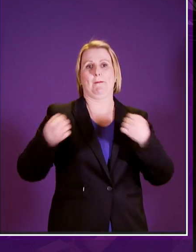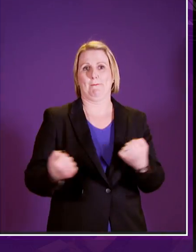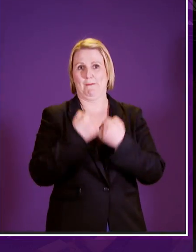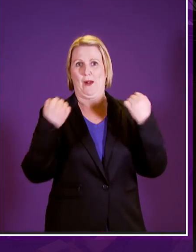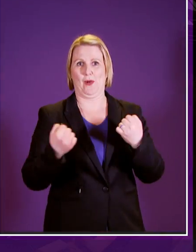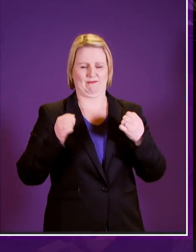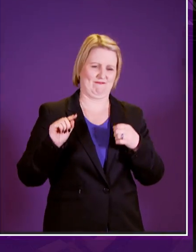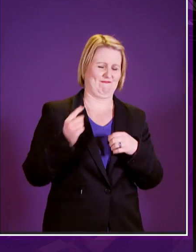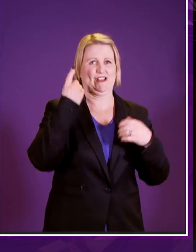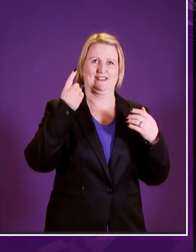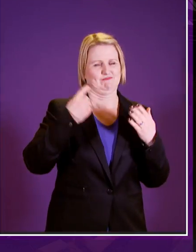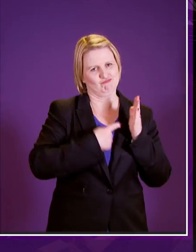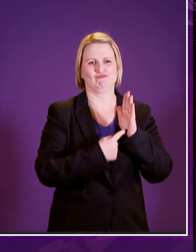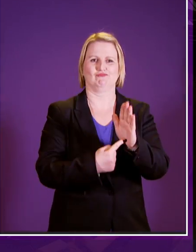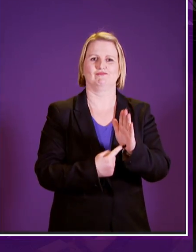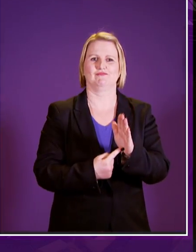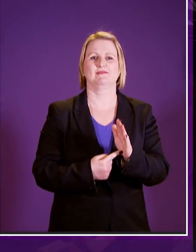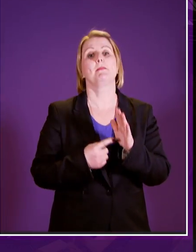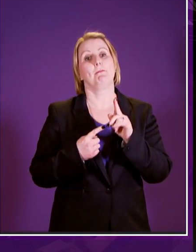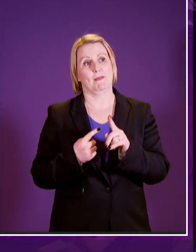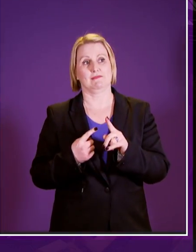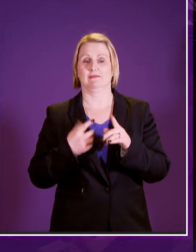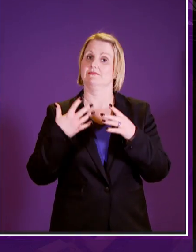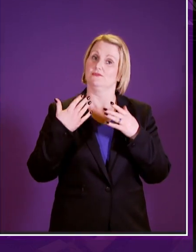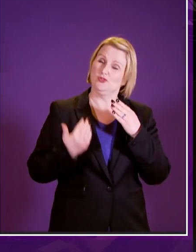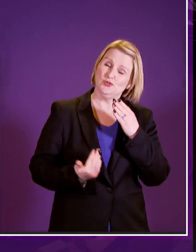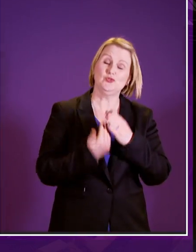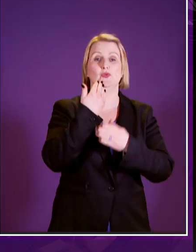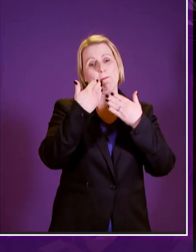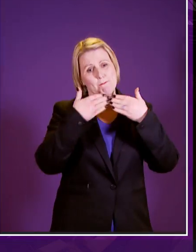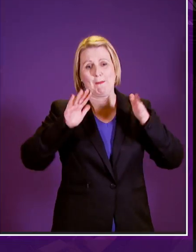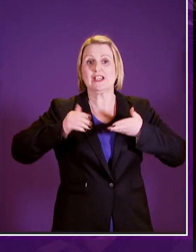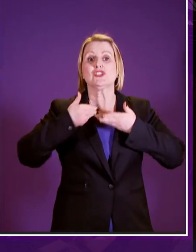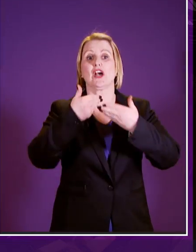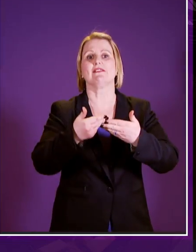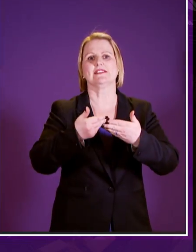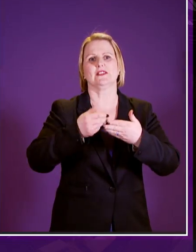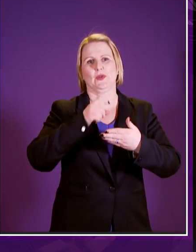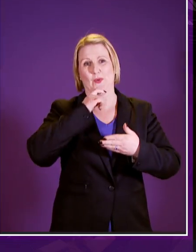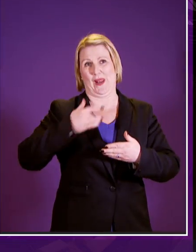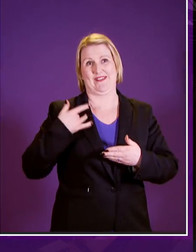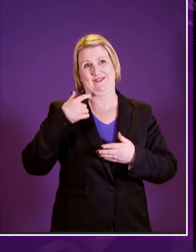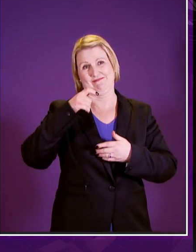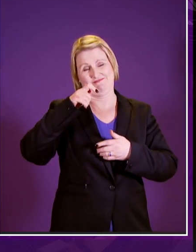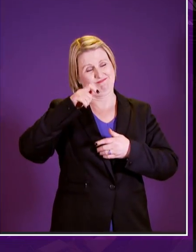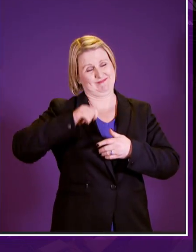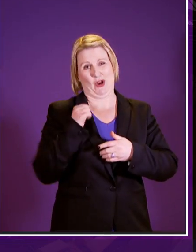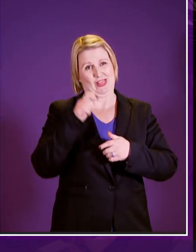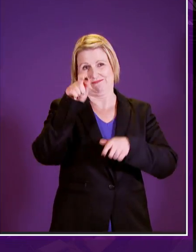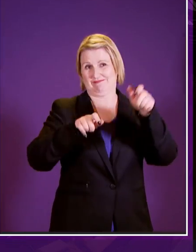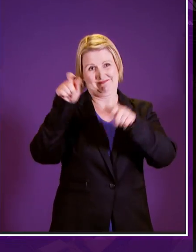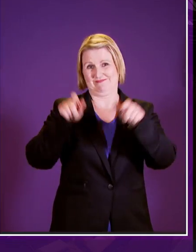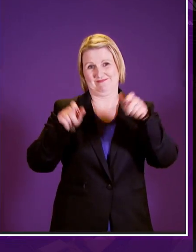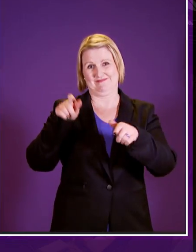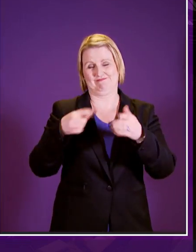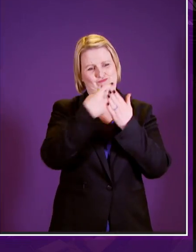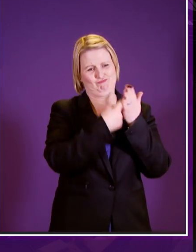but more than that it means we now have a new public service for the people of Scotland a principle now enshrined